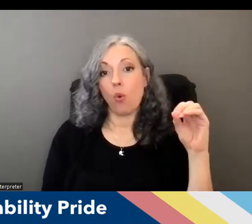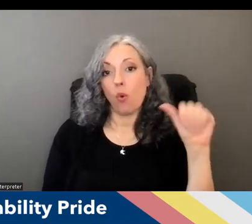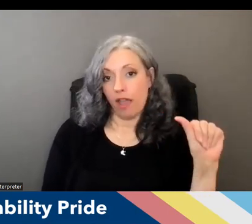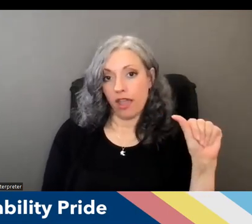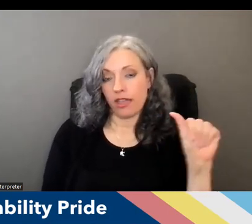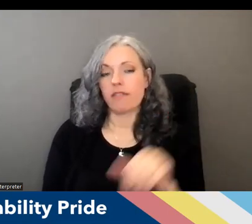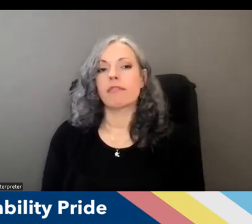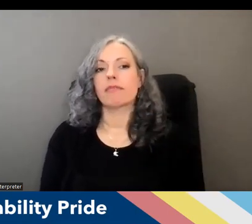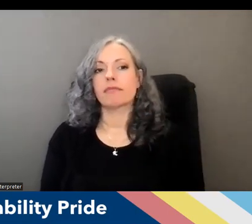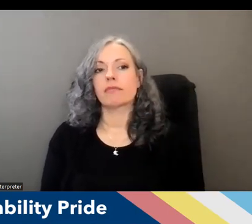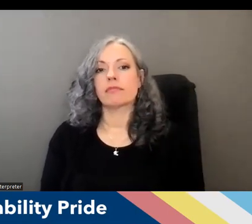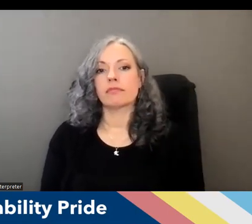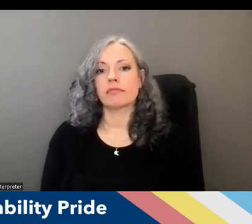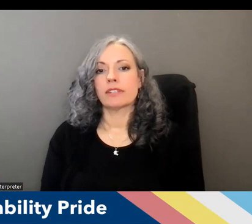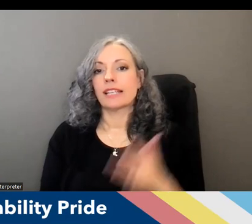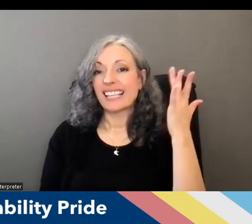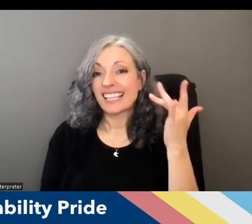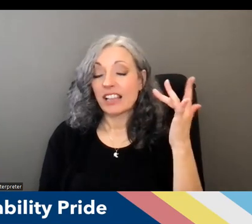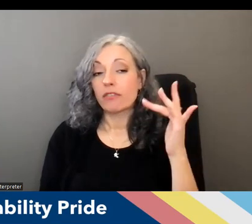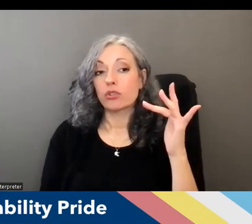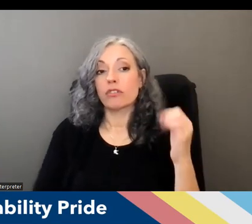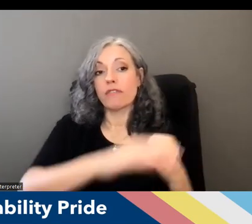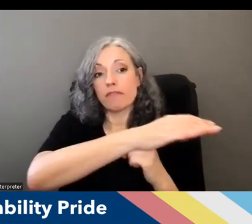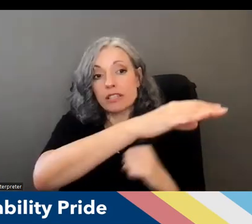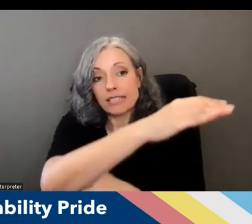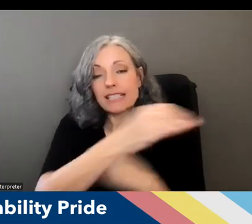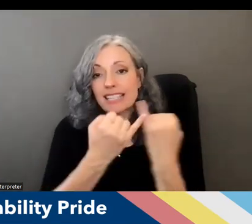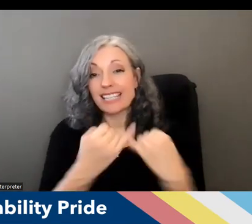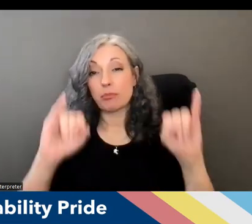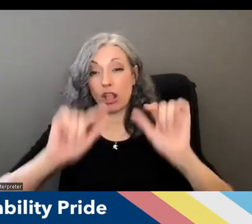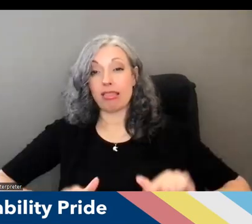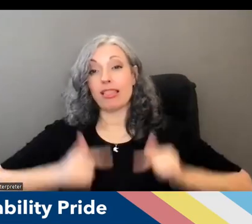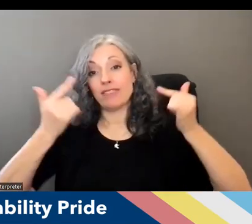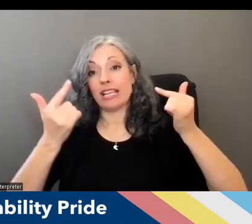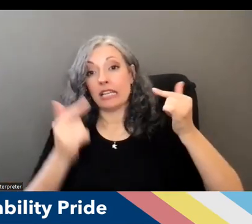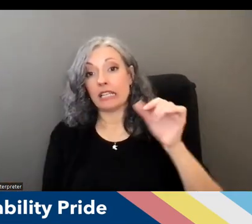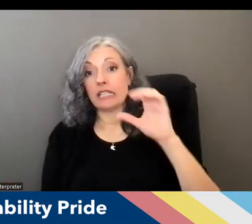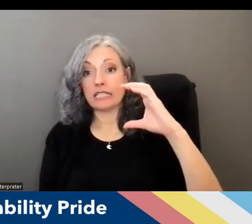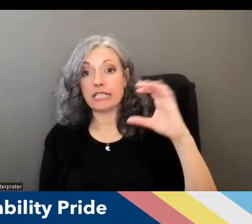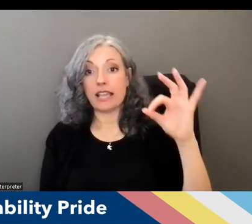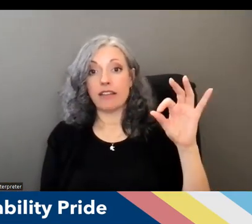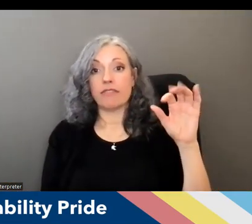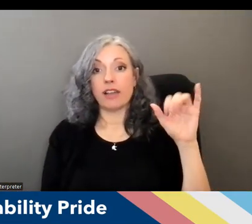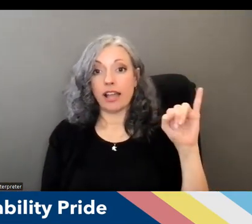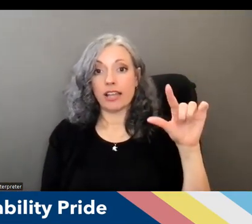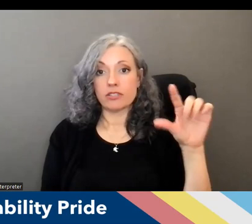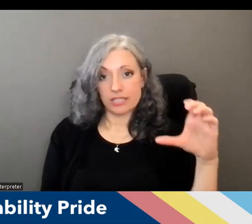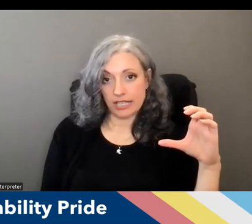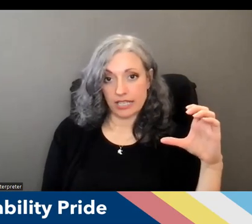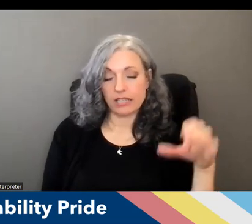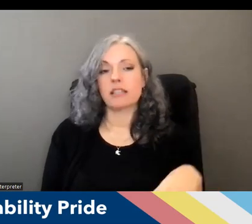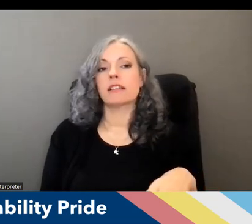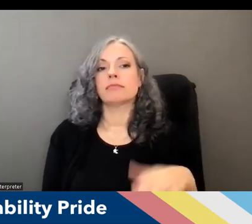the cal california foundation of independent living centers cfilc the